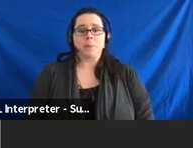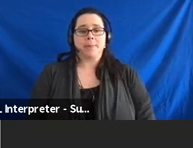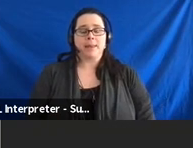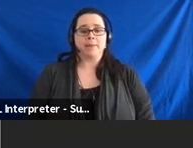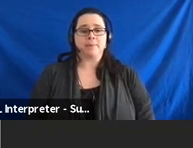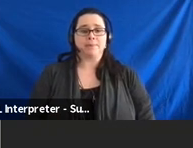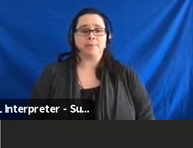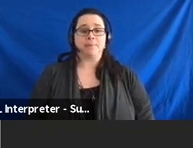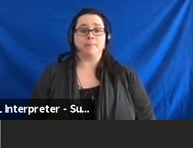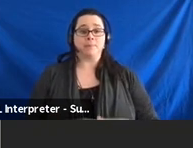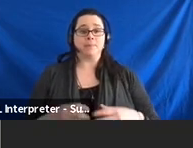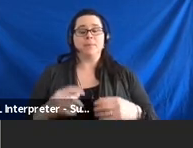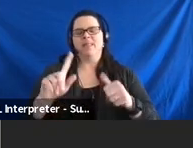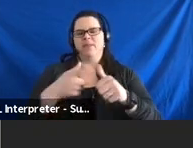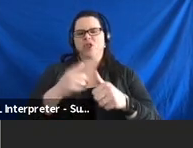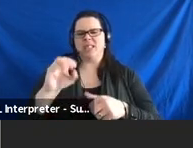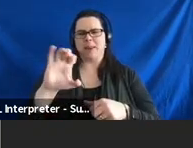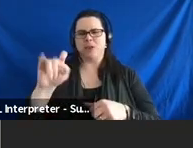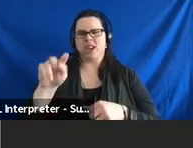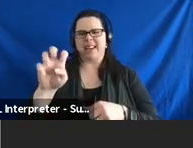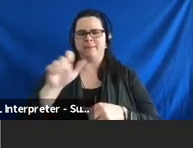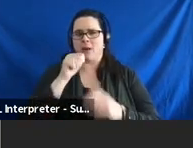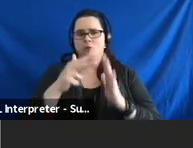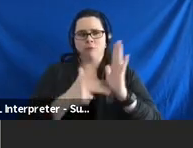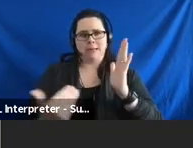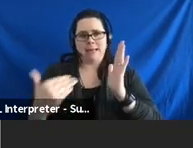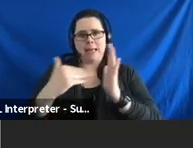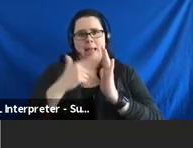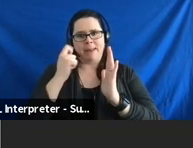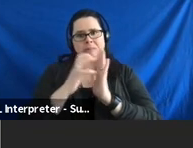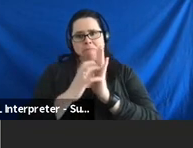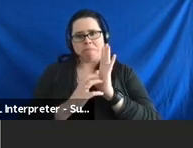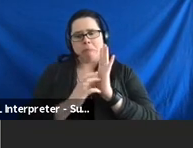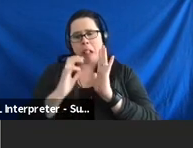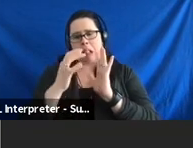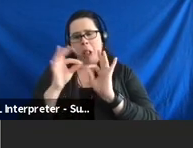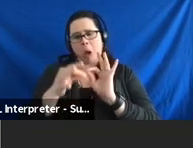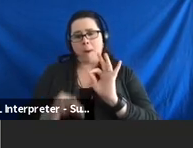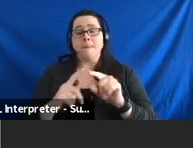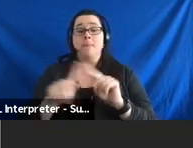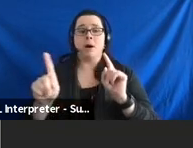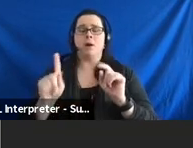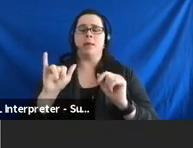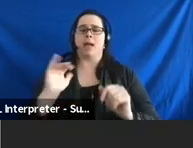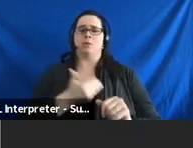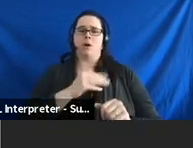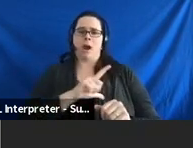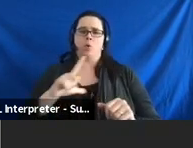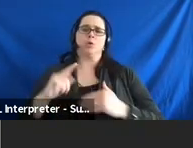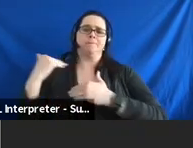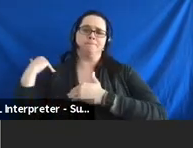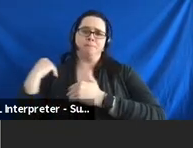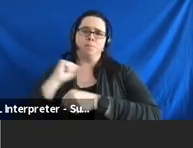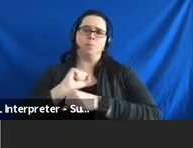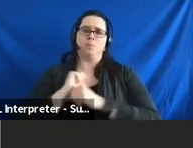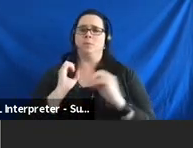So, that first objective, I'm not going to reread that to you because it's pretty wordy, but again, it's the work that the council does to educate lawmakers.